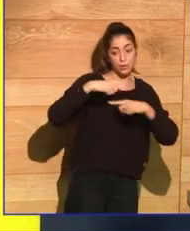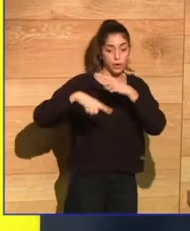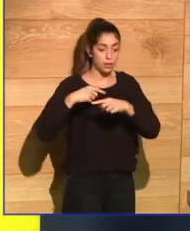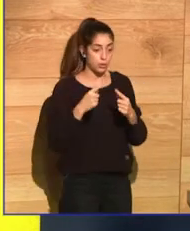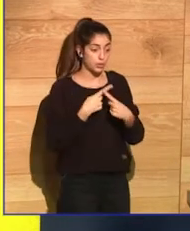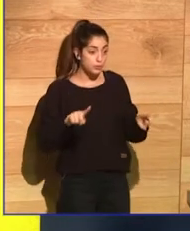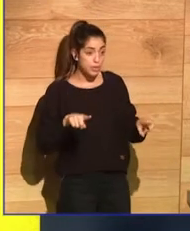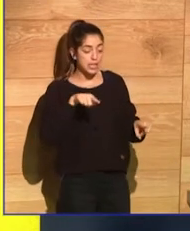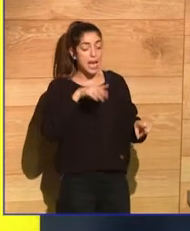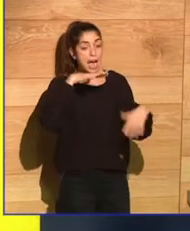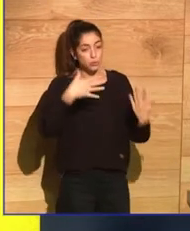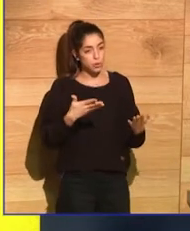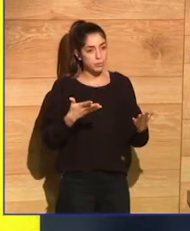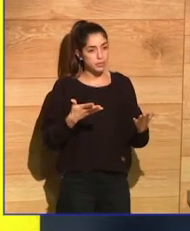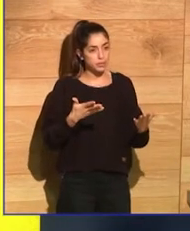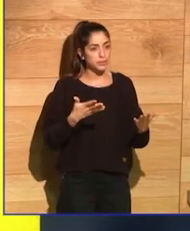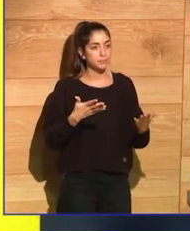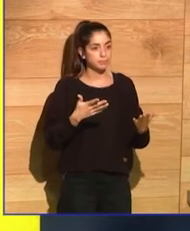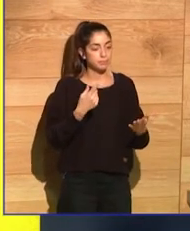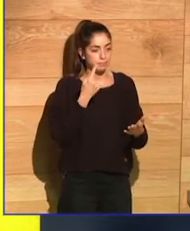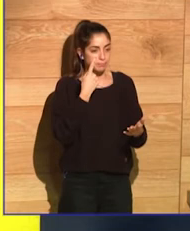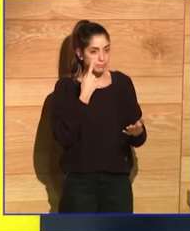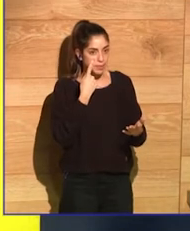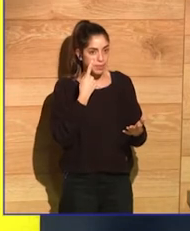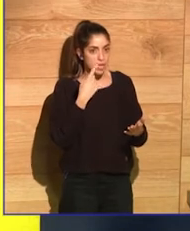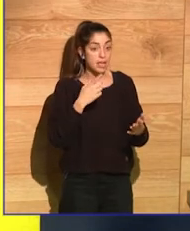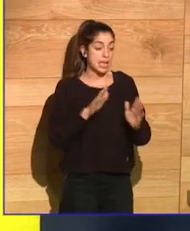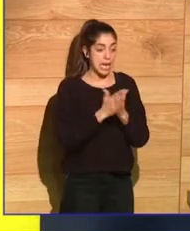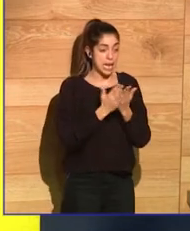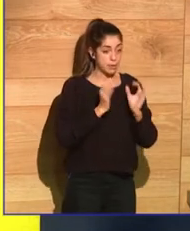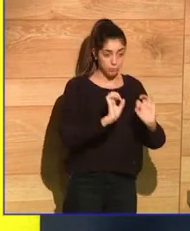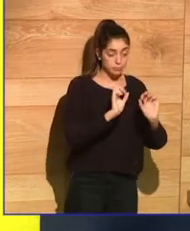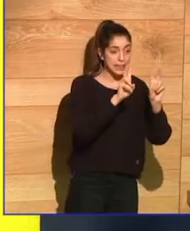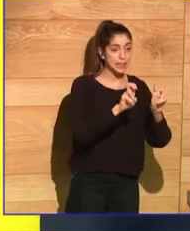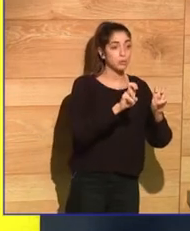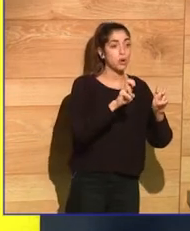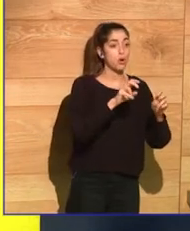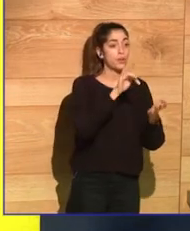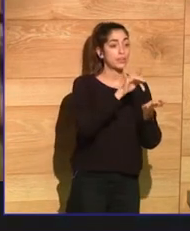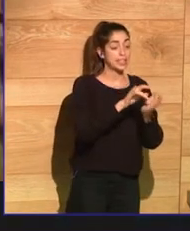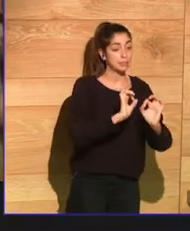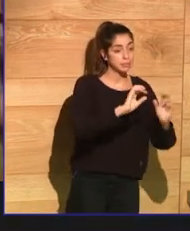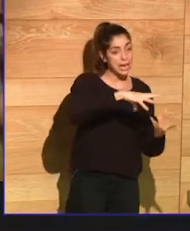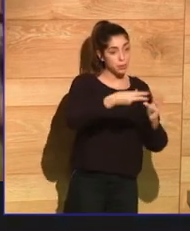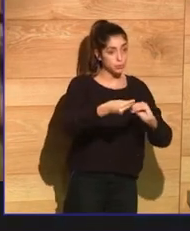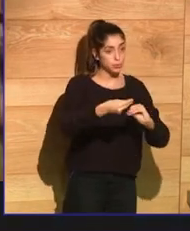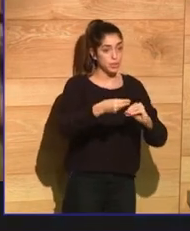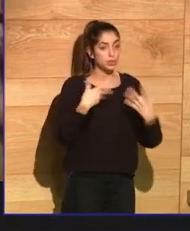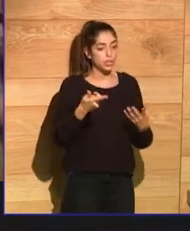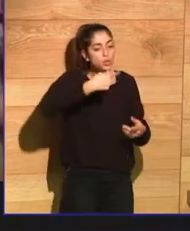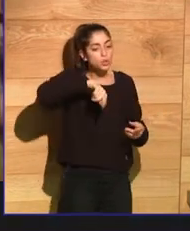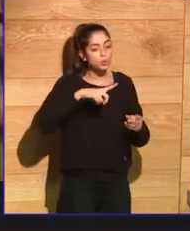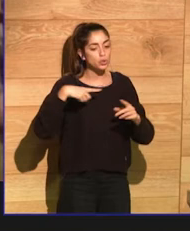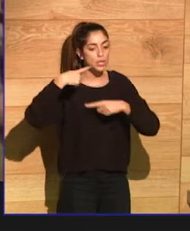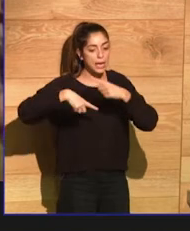work. And the cross-generational issue is very present in the adjustment day. Where are we failing the